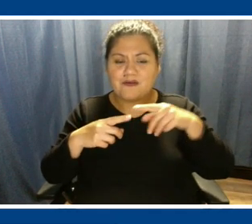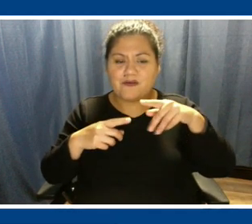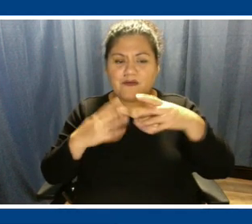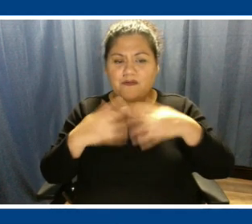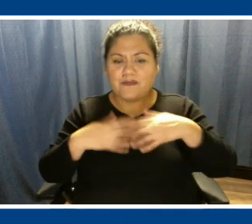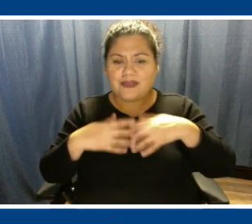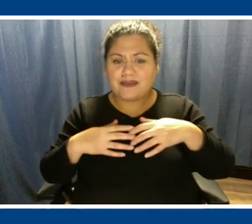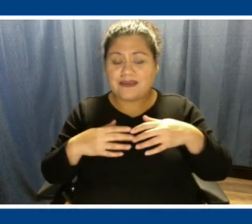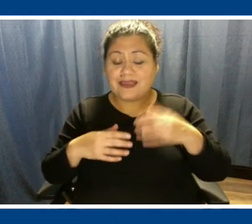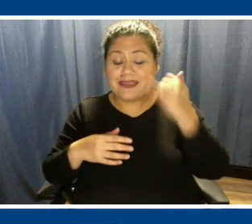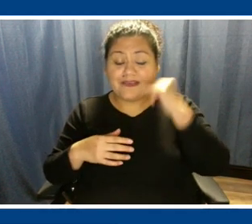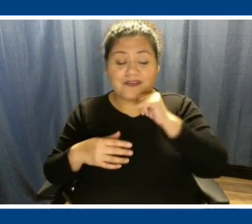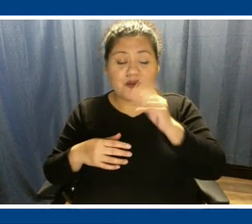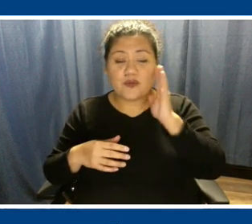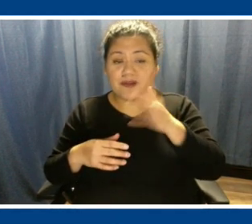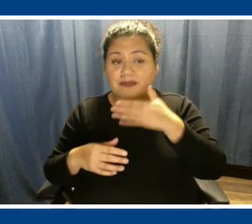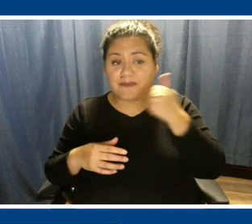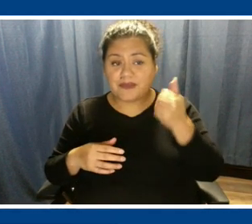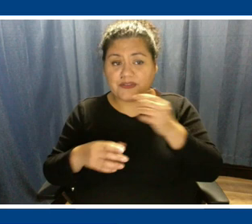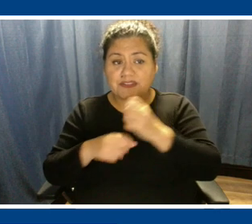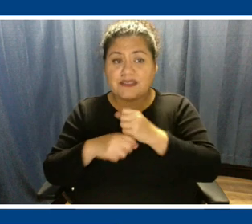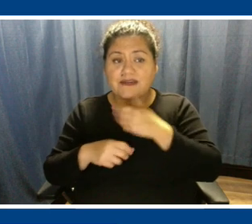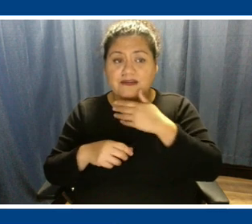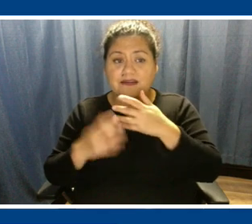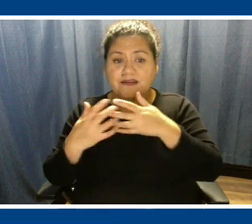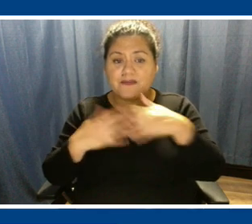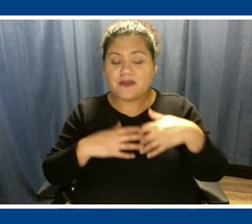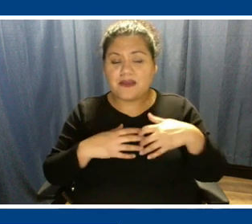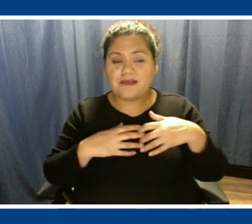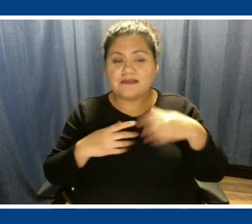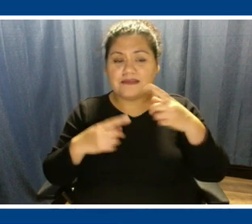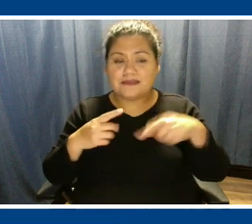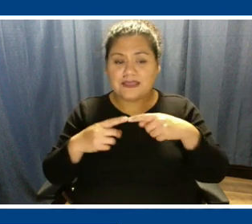be better to get a combined cycle plant from another source?